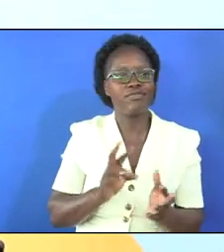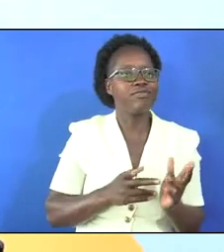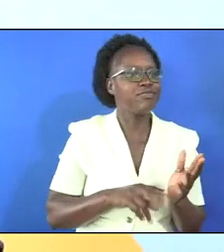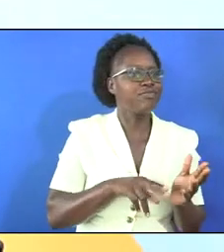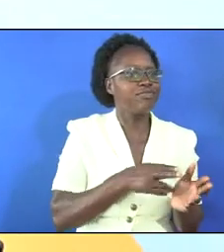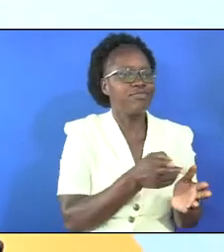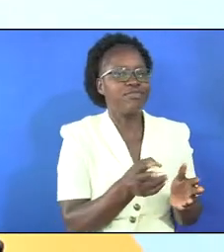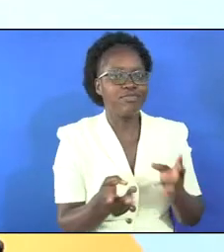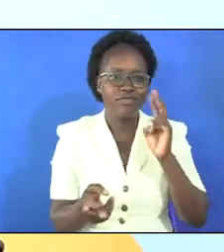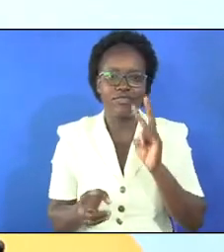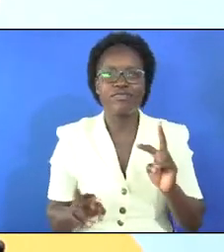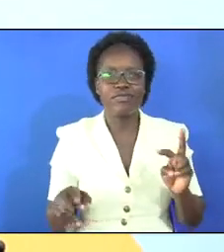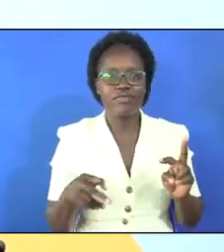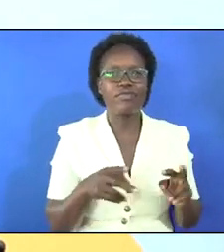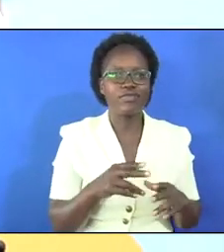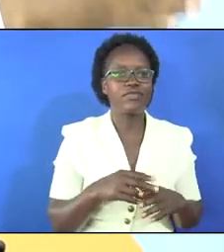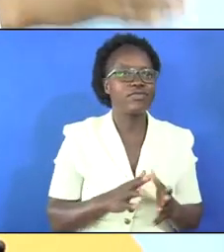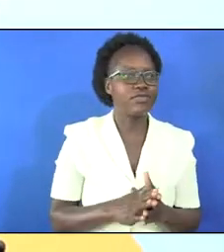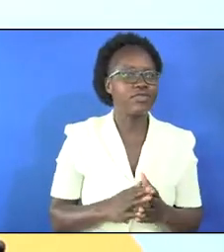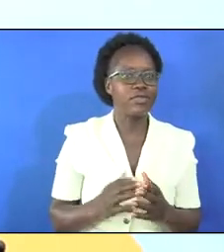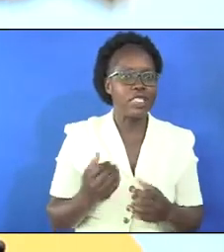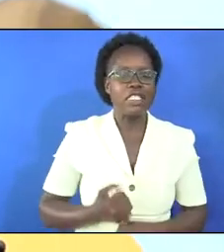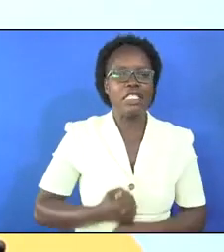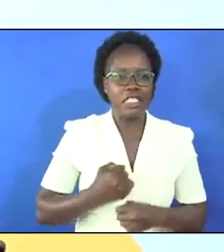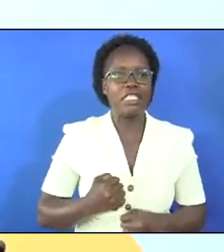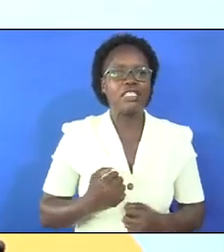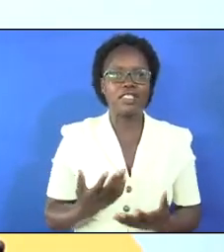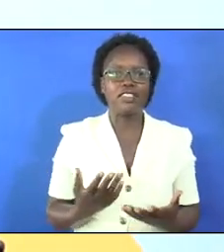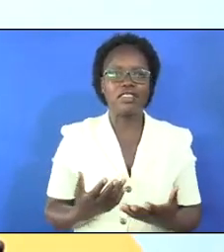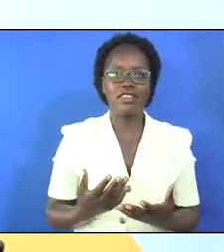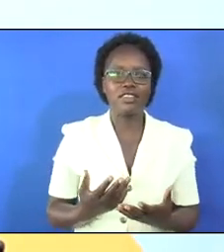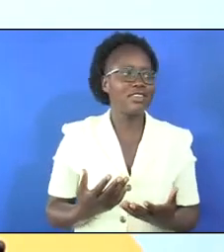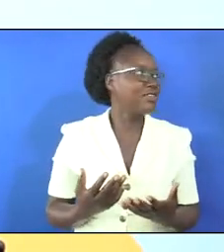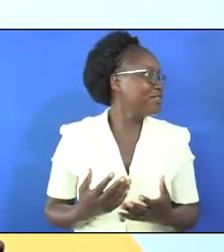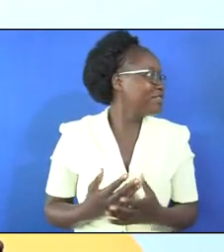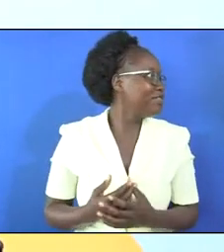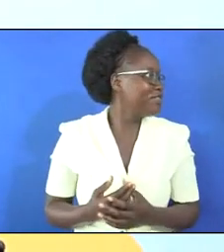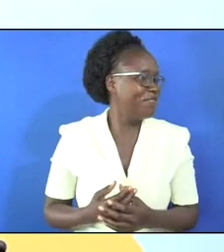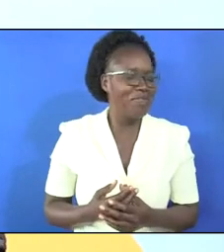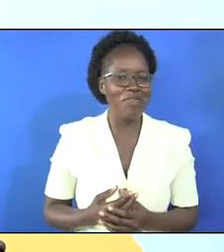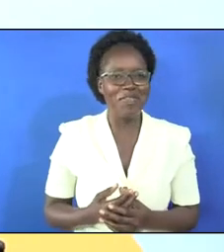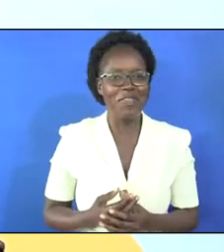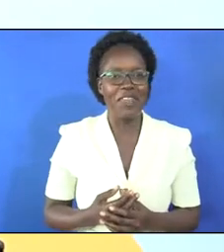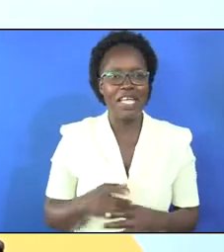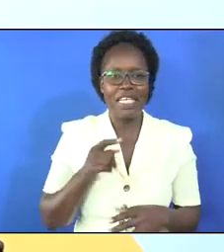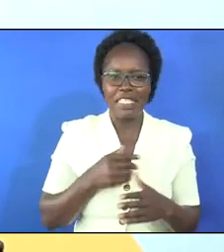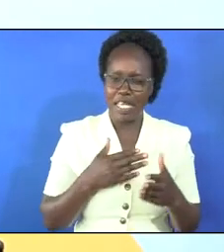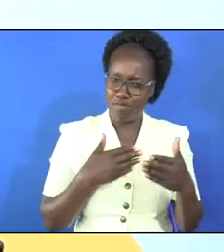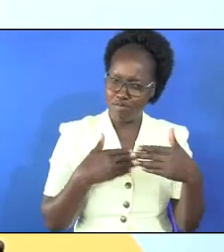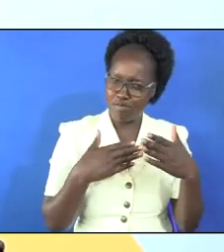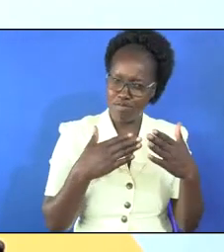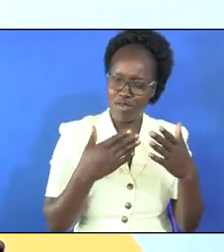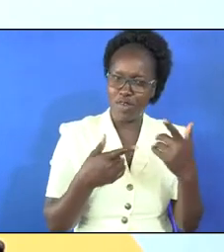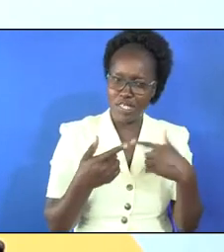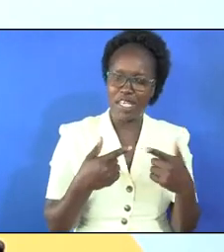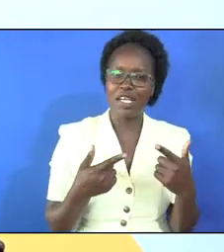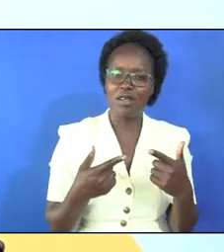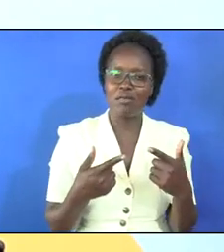this way moving around this way collecting courage and momentum down when we moved closer